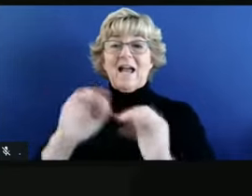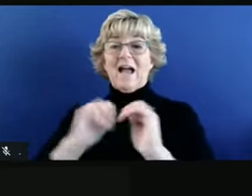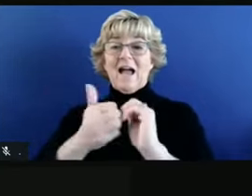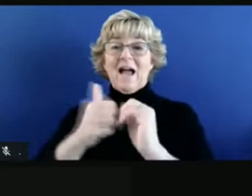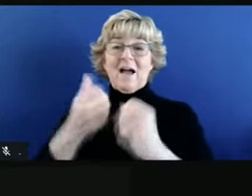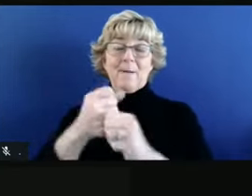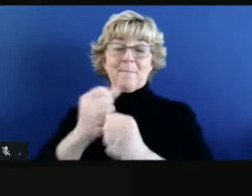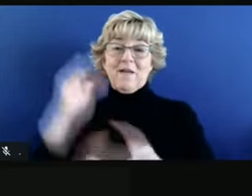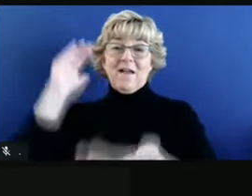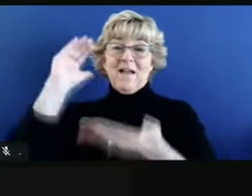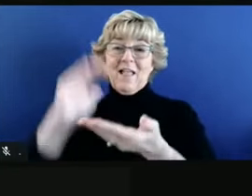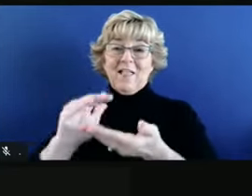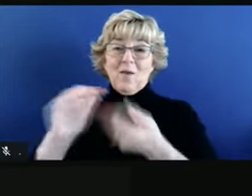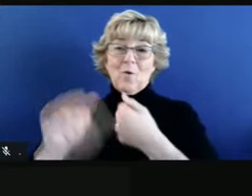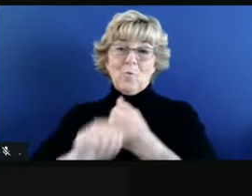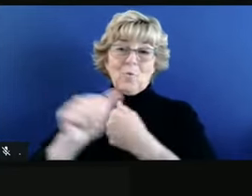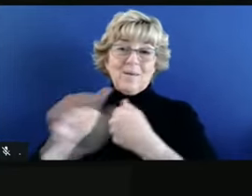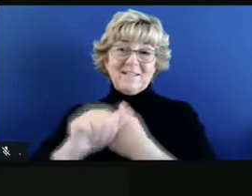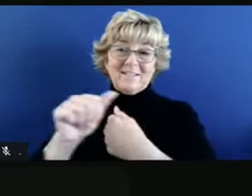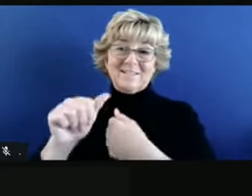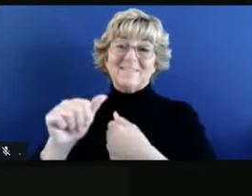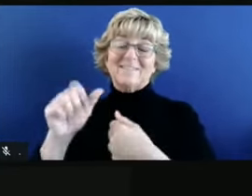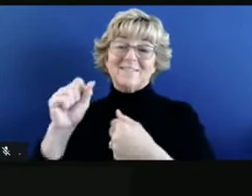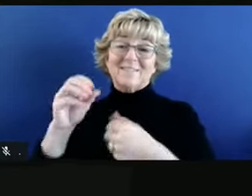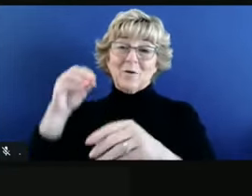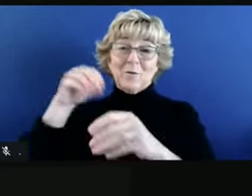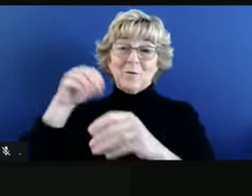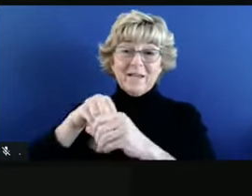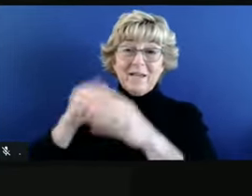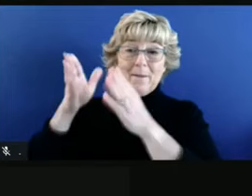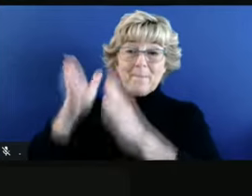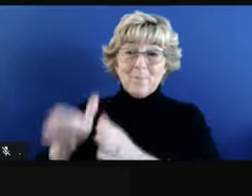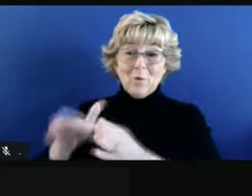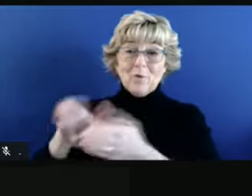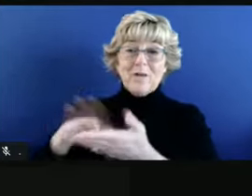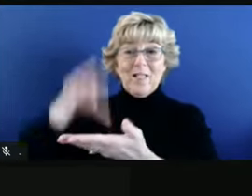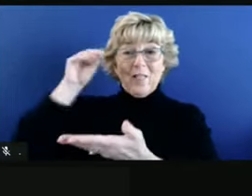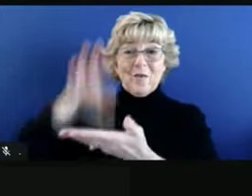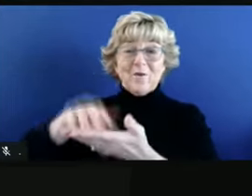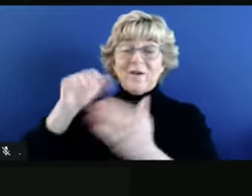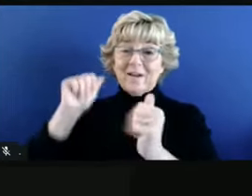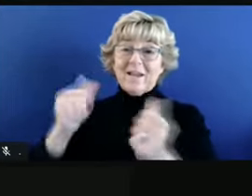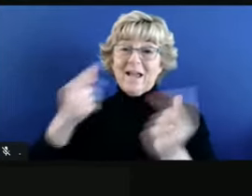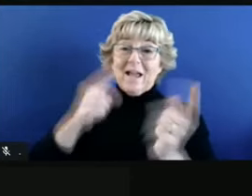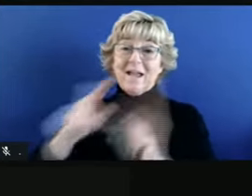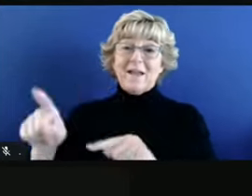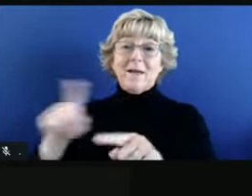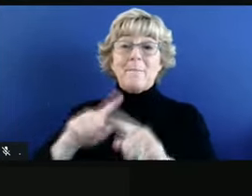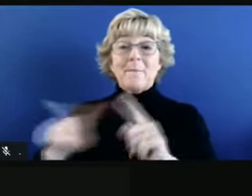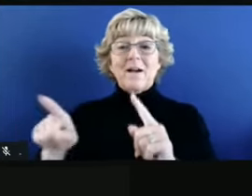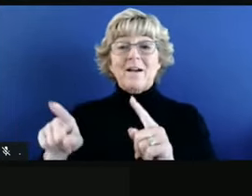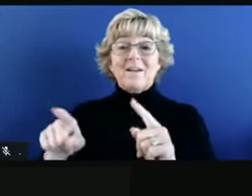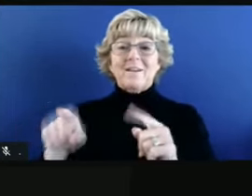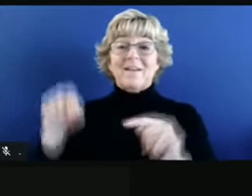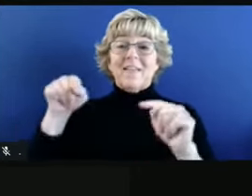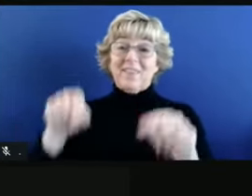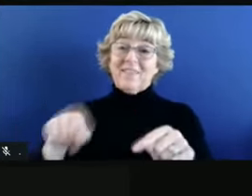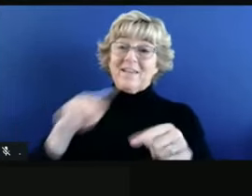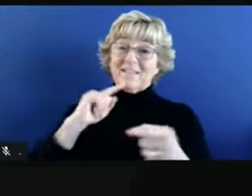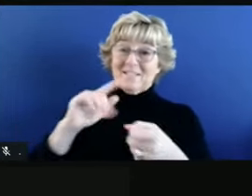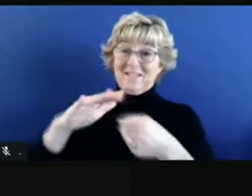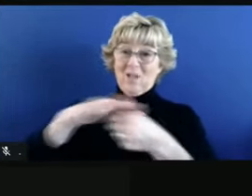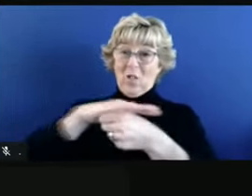the lowest risk environment so that in-person learning can happen. But I will end by saying that this is a local